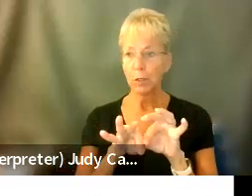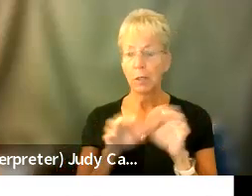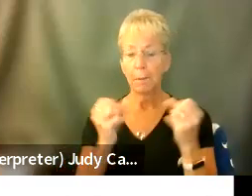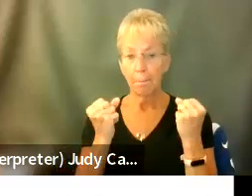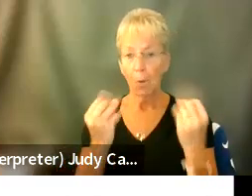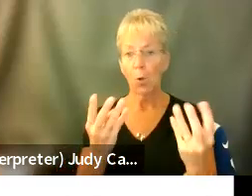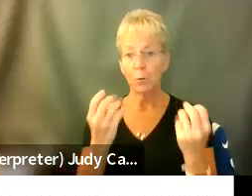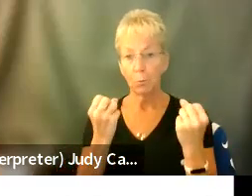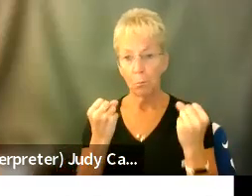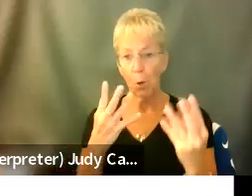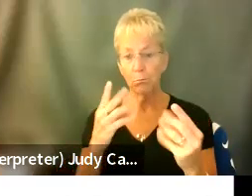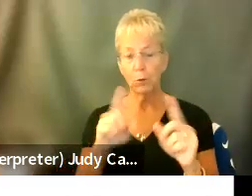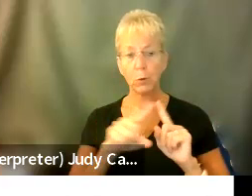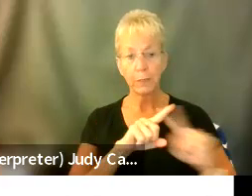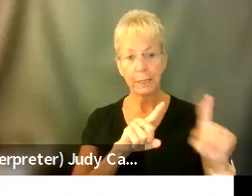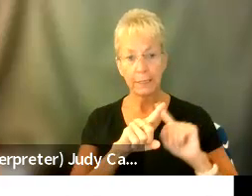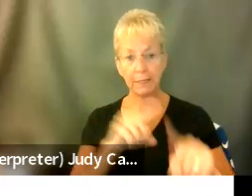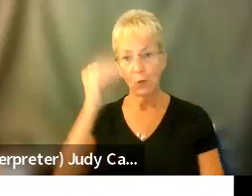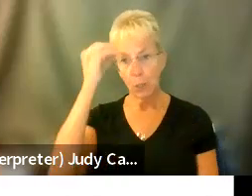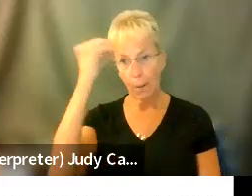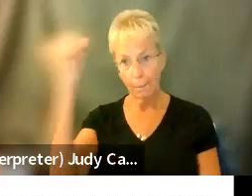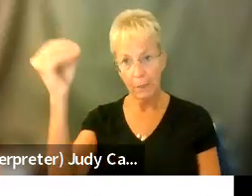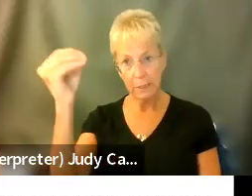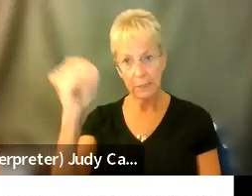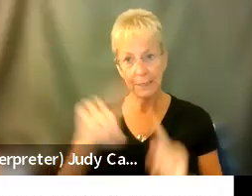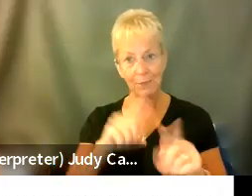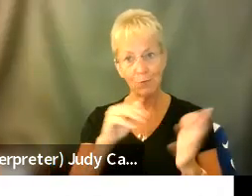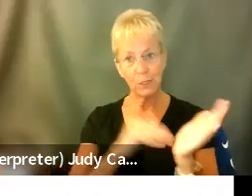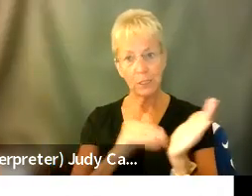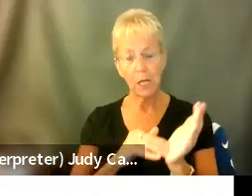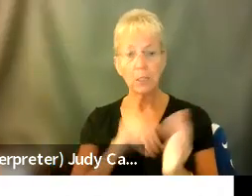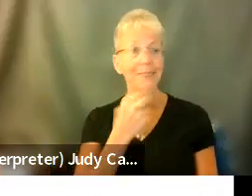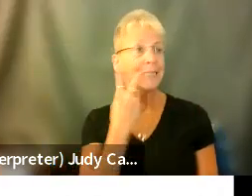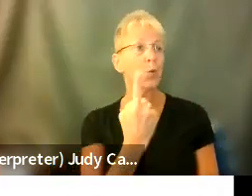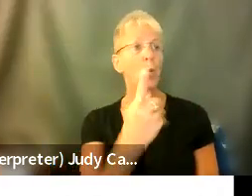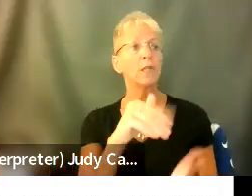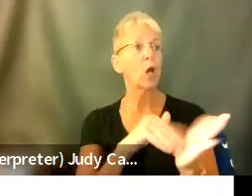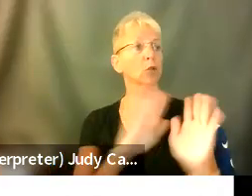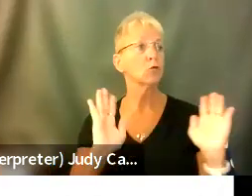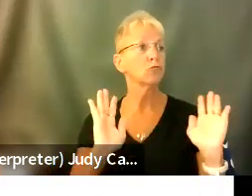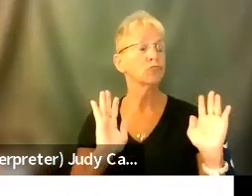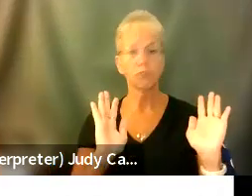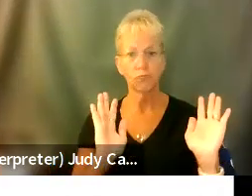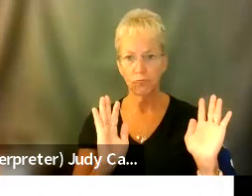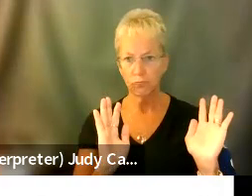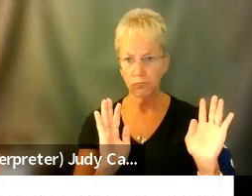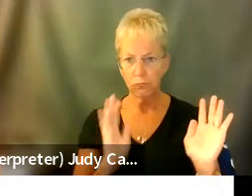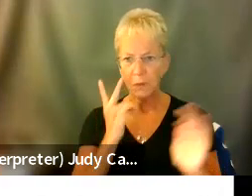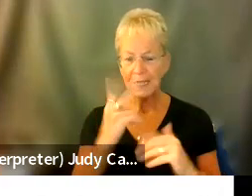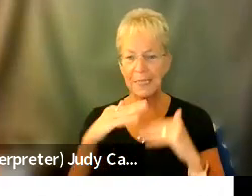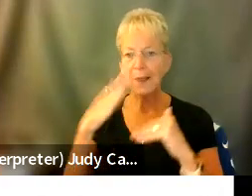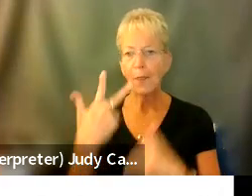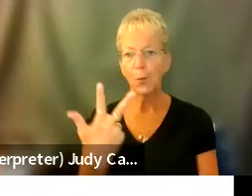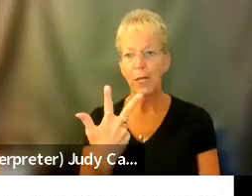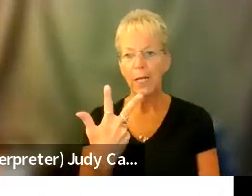um, opinions. Don't just go see one surgeon. See at least three